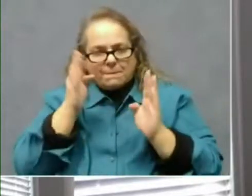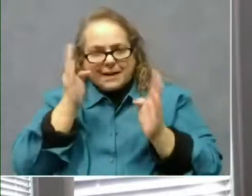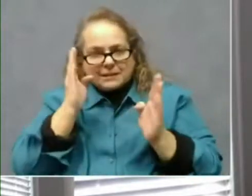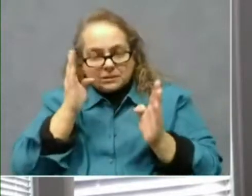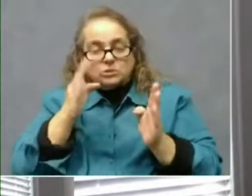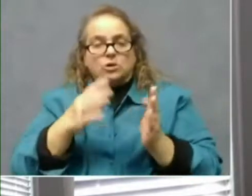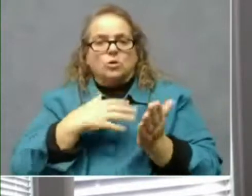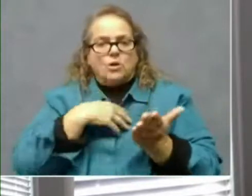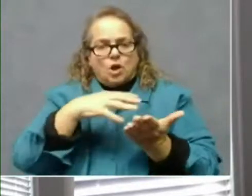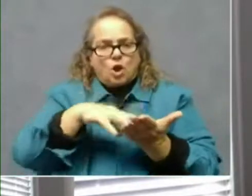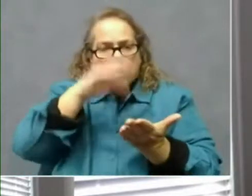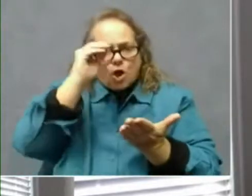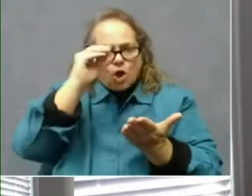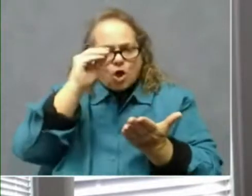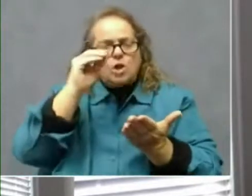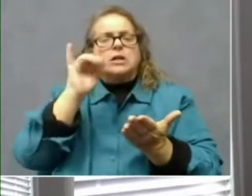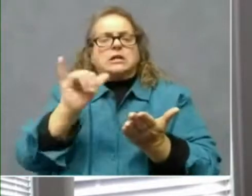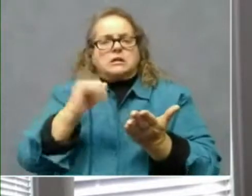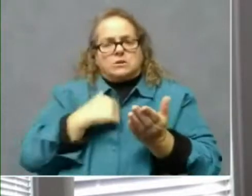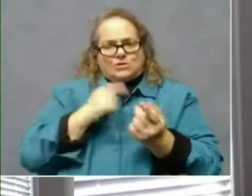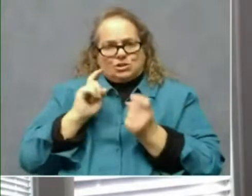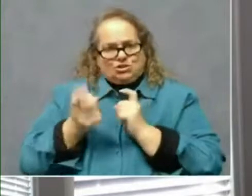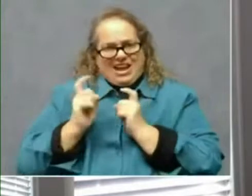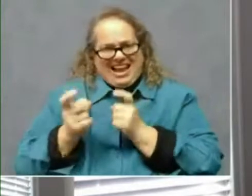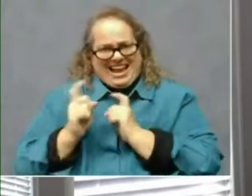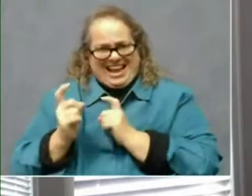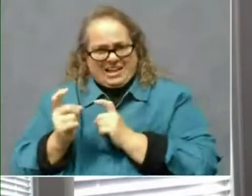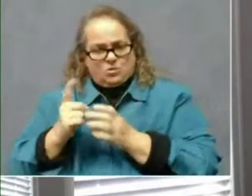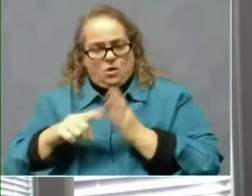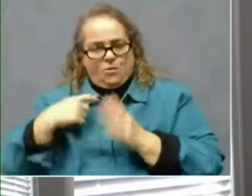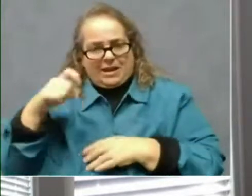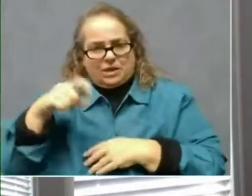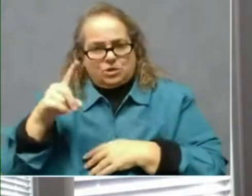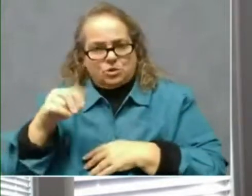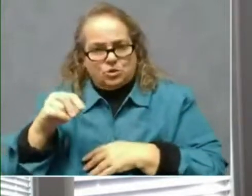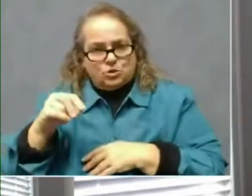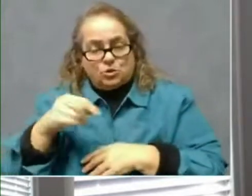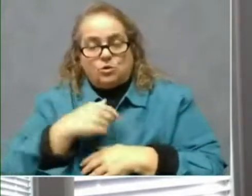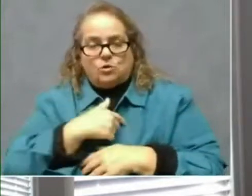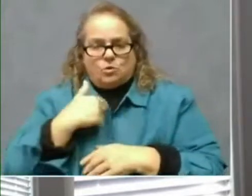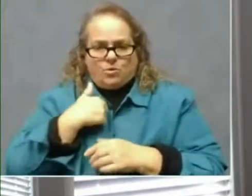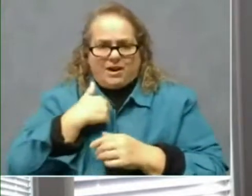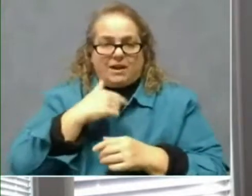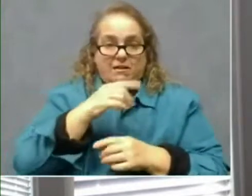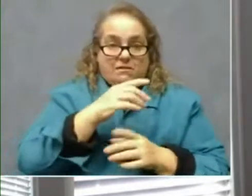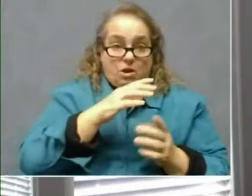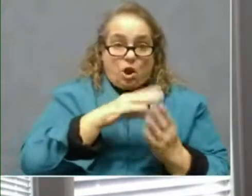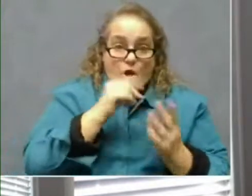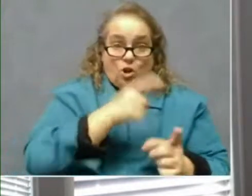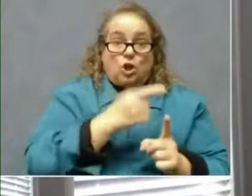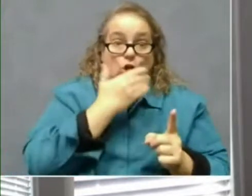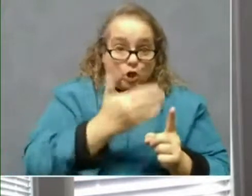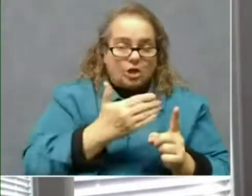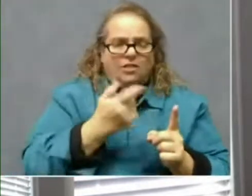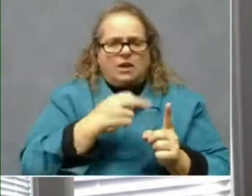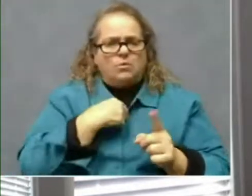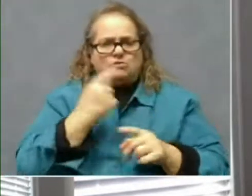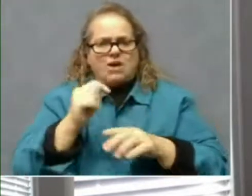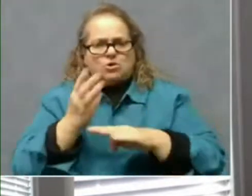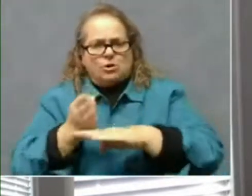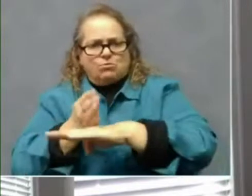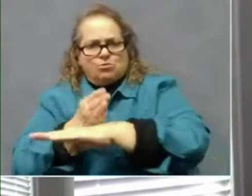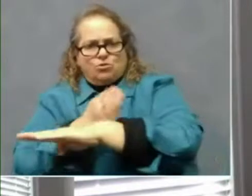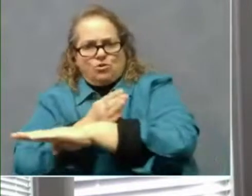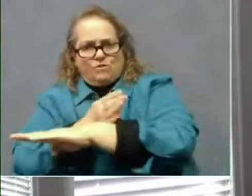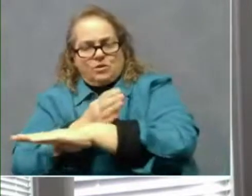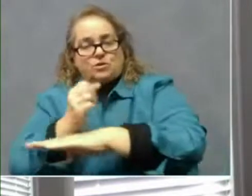from things that are done well, learn from things that are not done as well as we want, and we iteratively improve. So today, the strategy